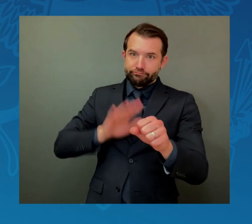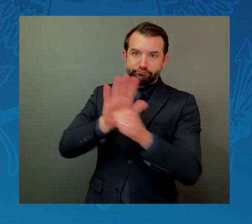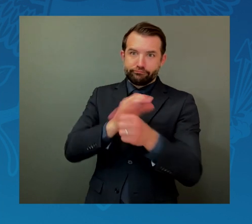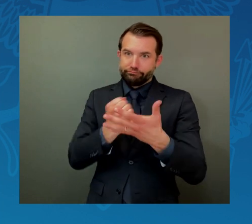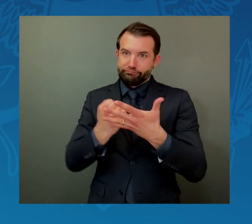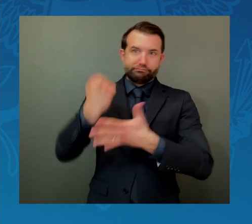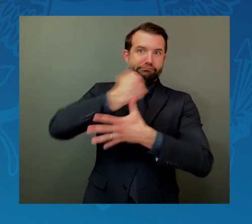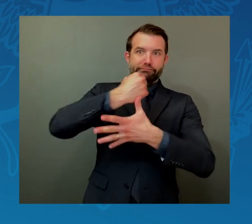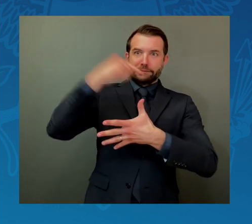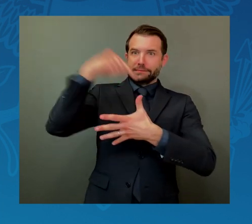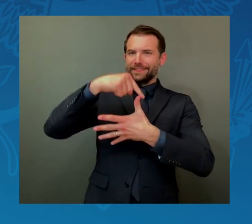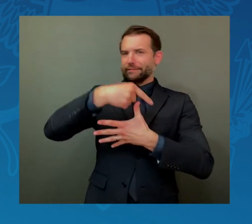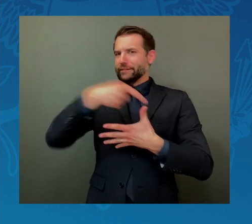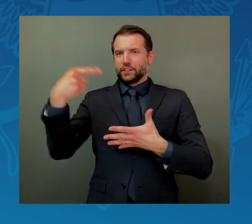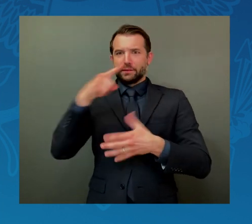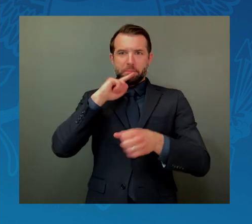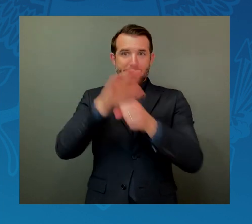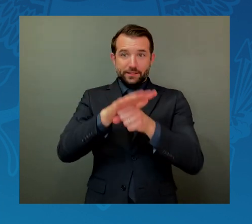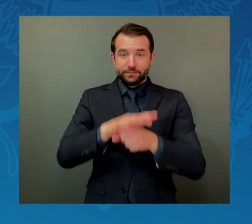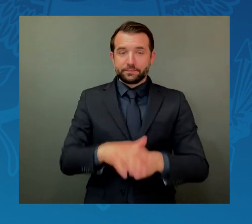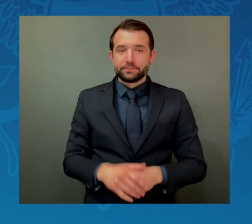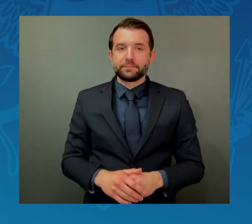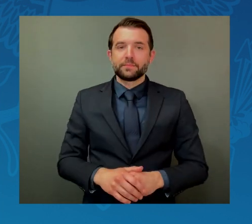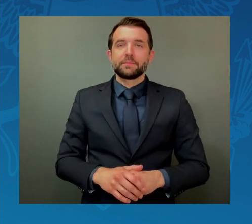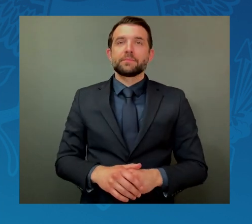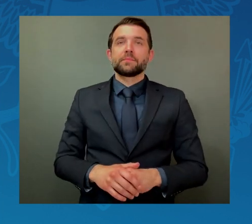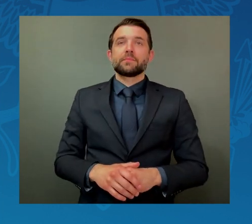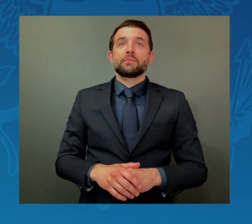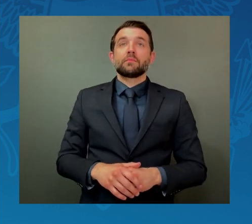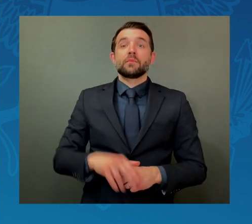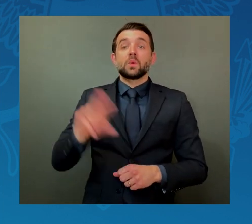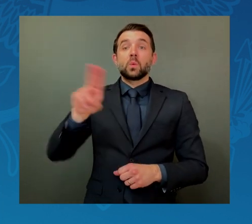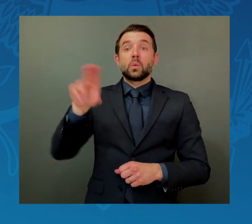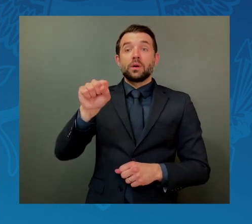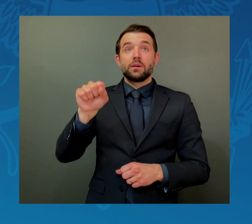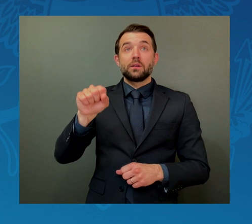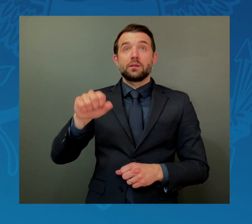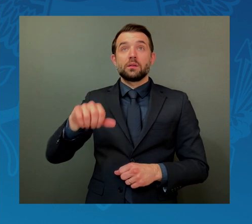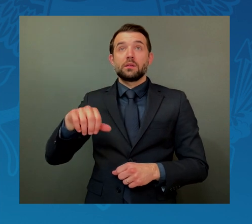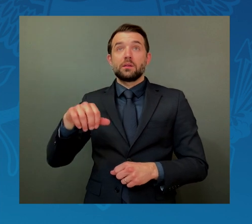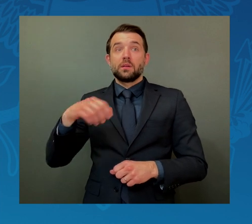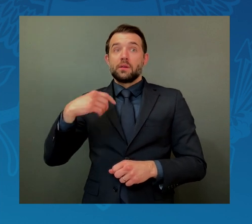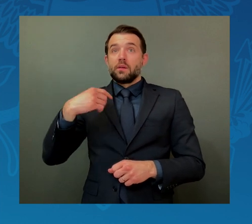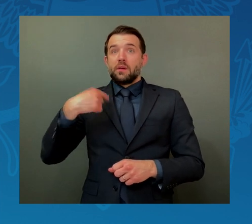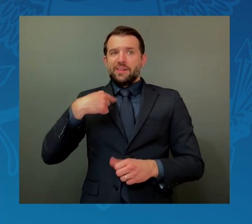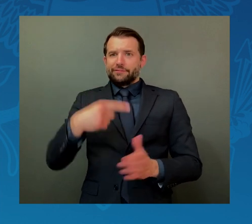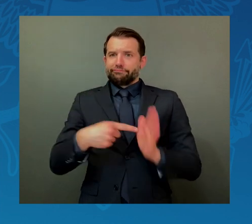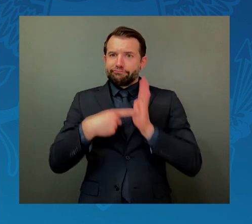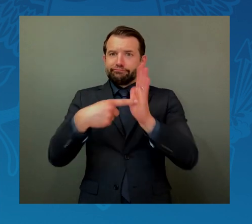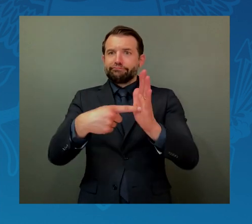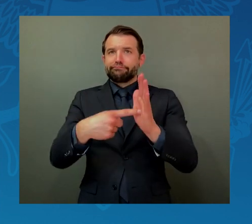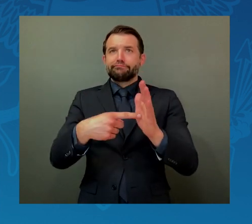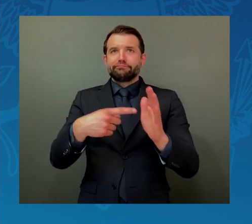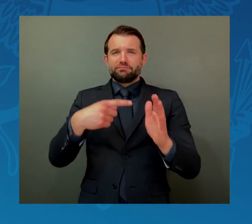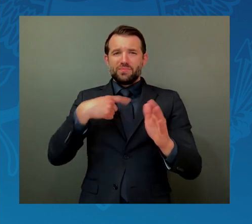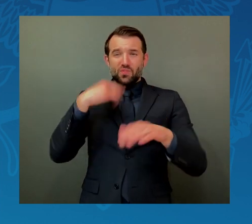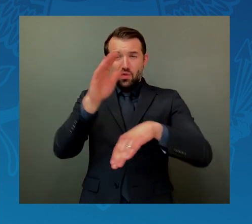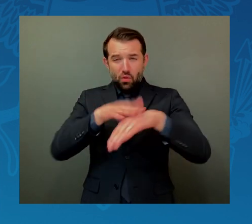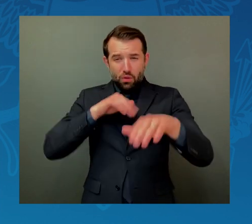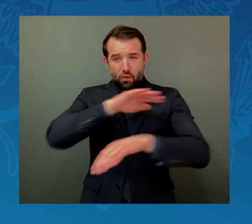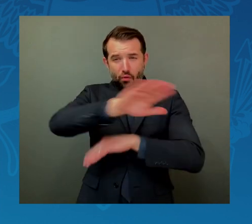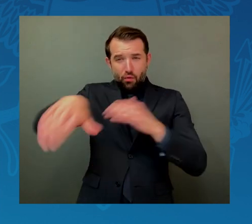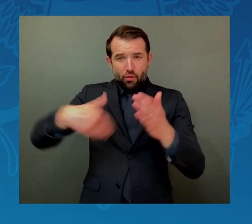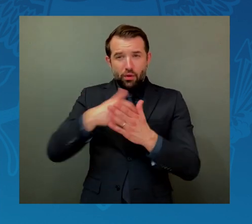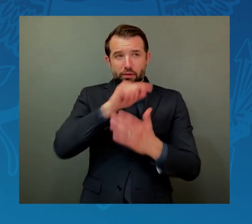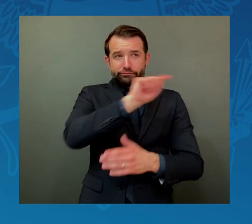today, on behalf of the United States of America, I call on all nations to join us.